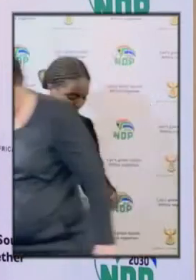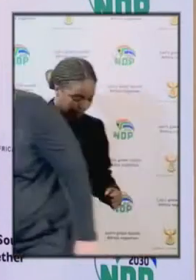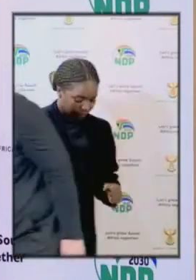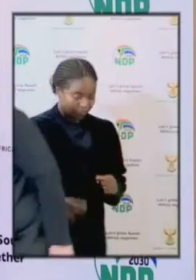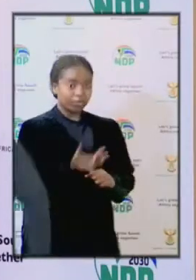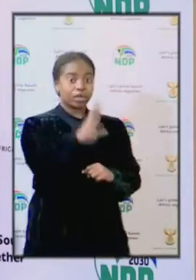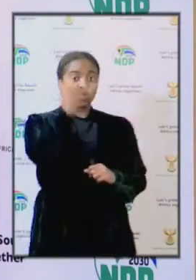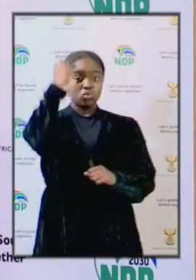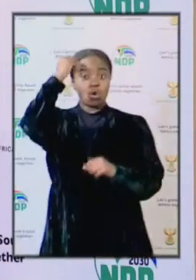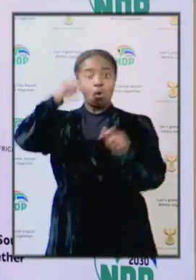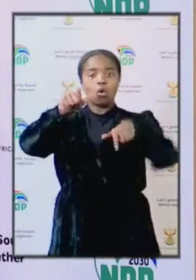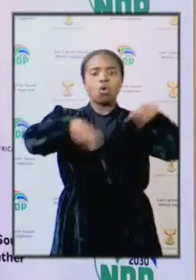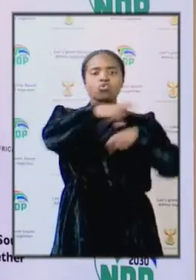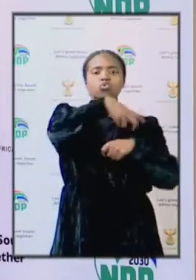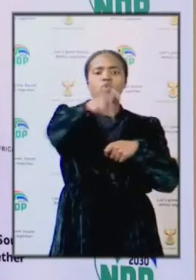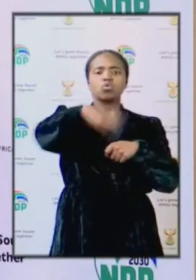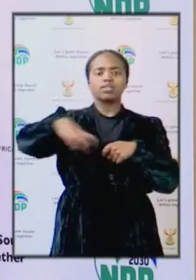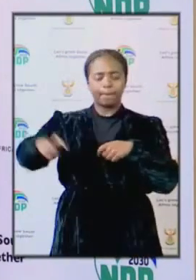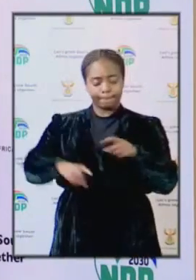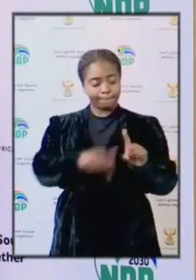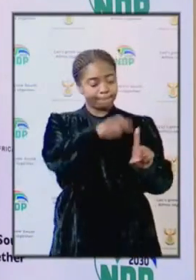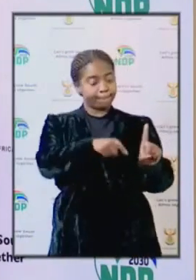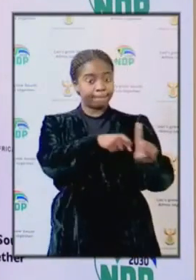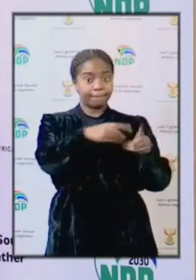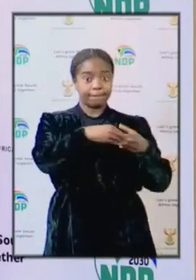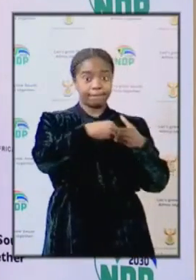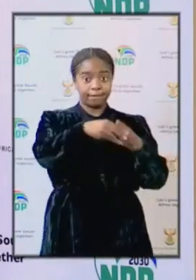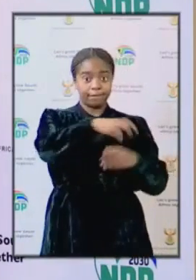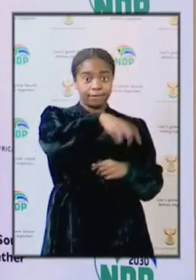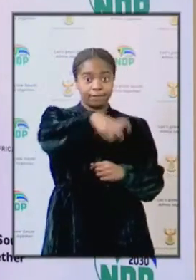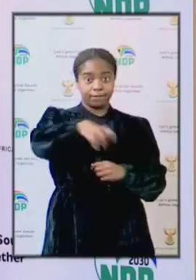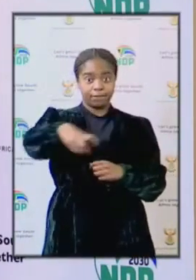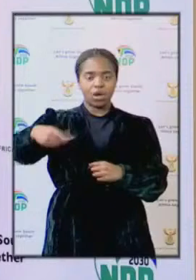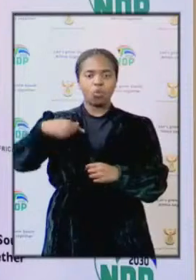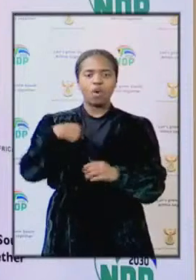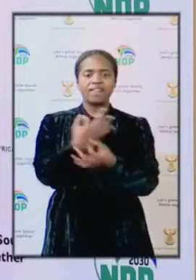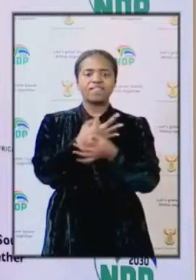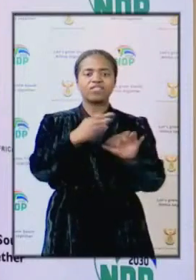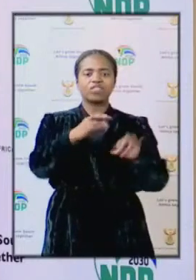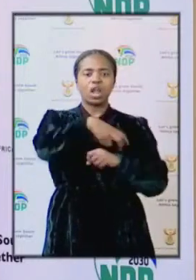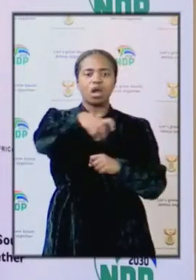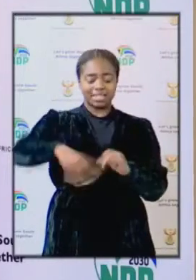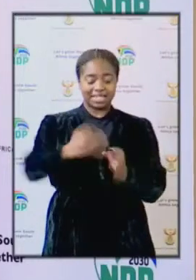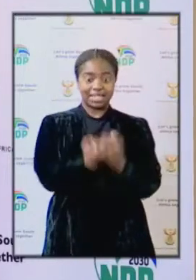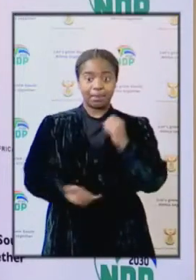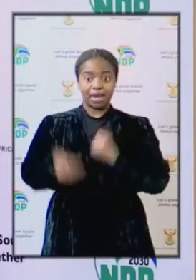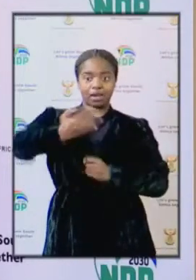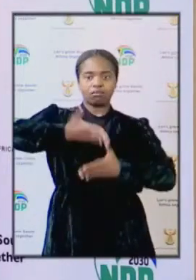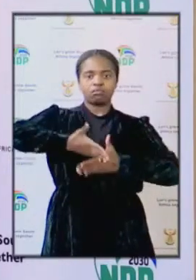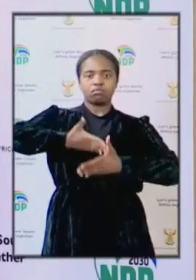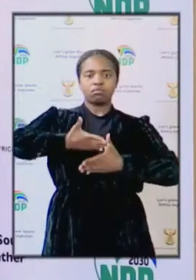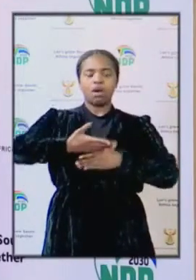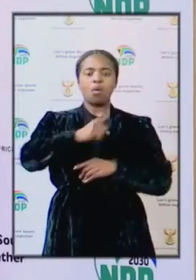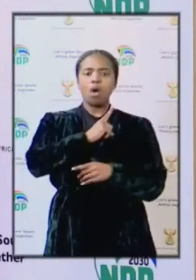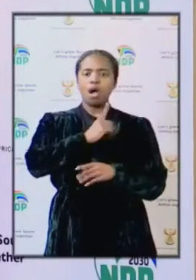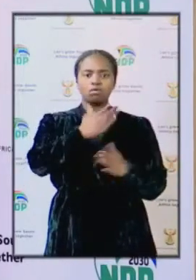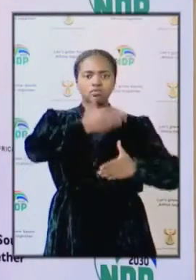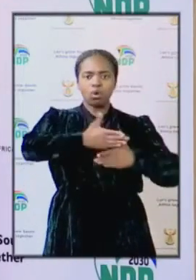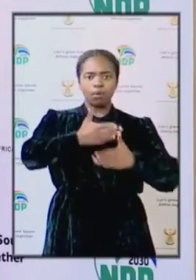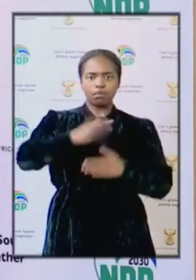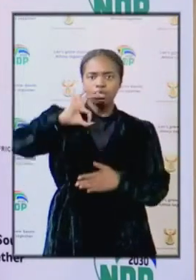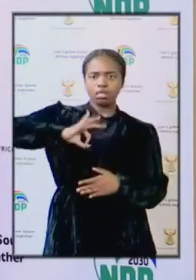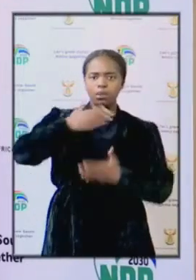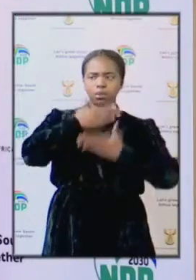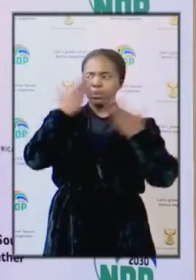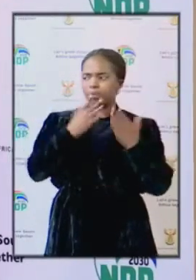aware, the tour guiding subsector is dominated by freelancers and independent contractors with no job security.